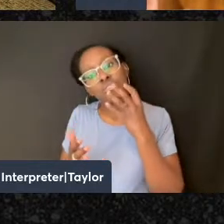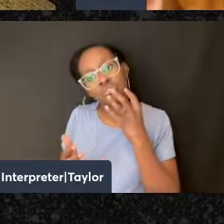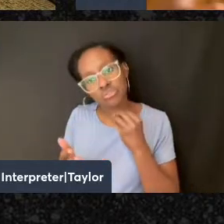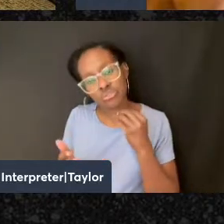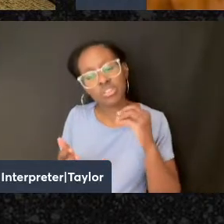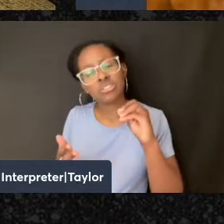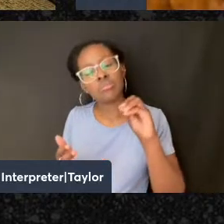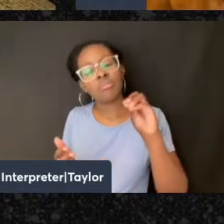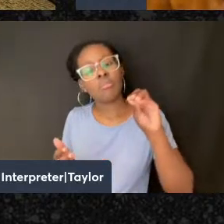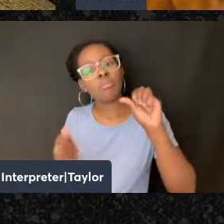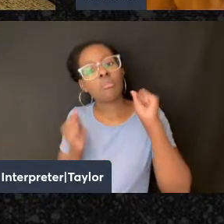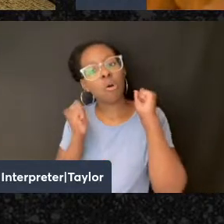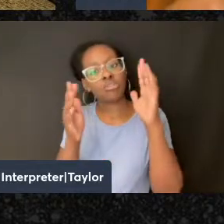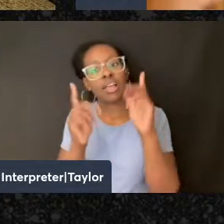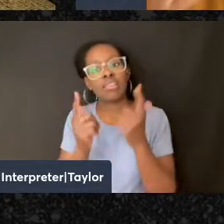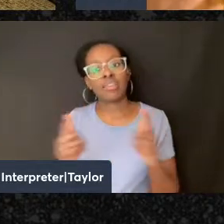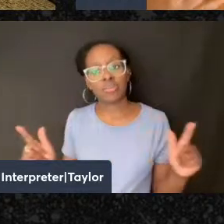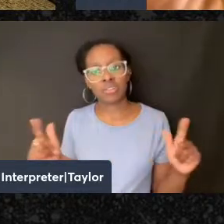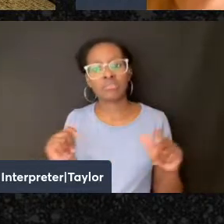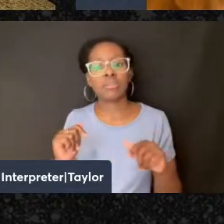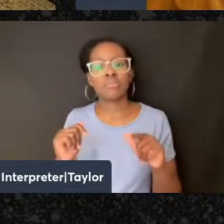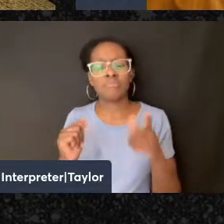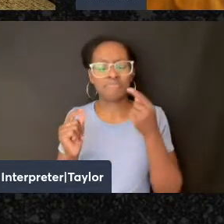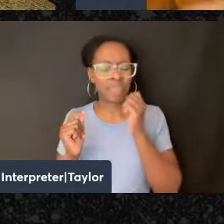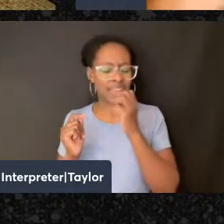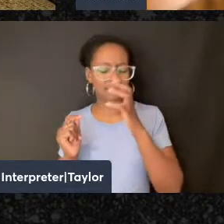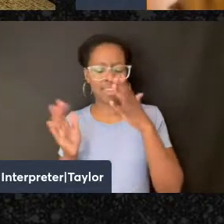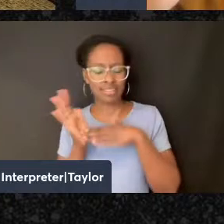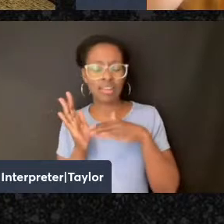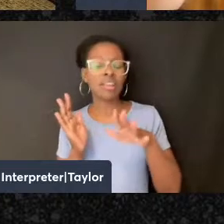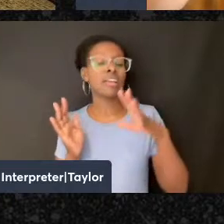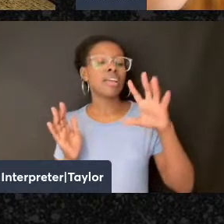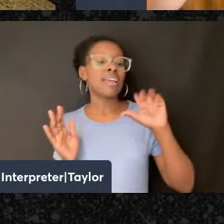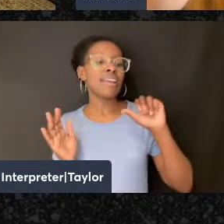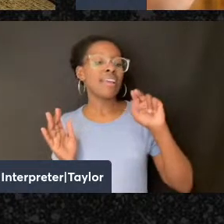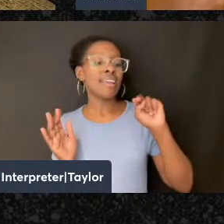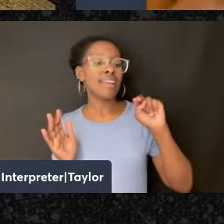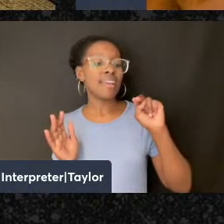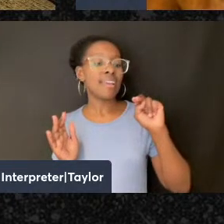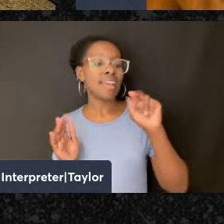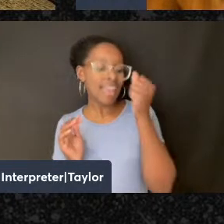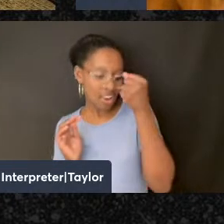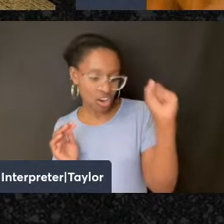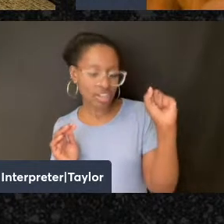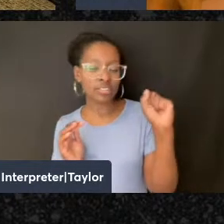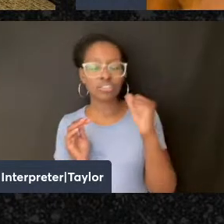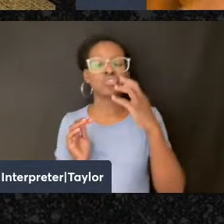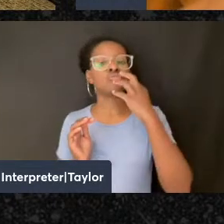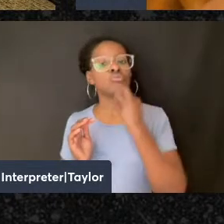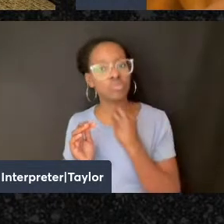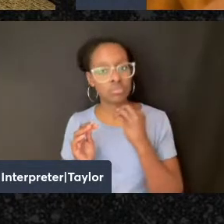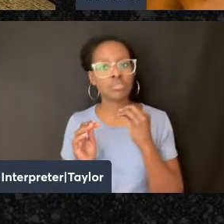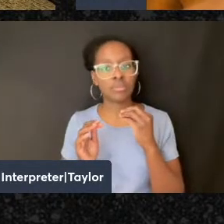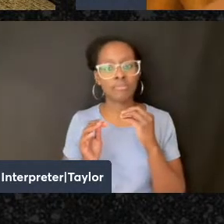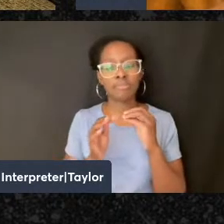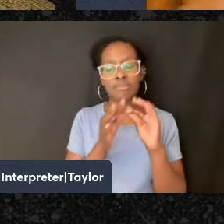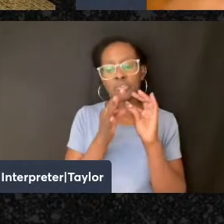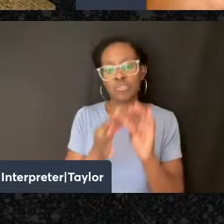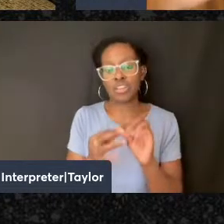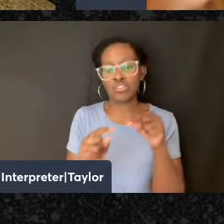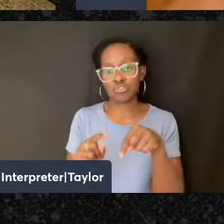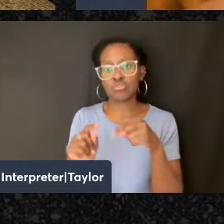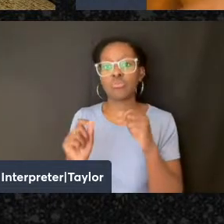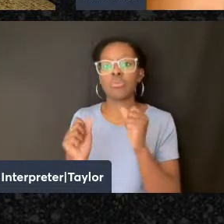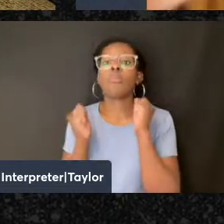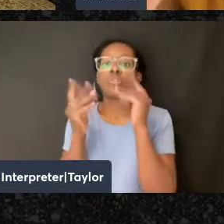Devin Nahr, whose project, Forthcoming, is about Ladino-speaking Jews